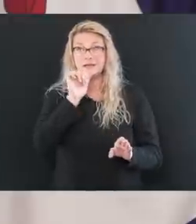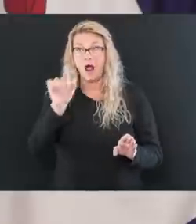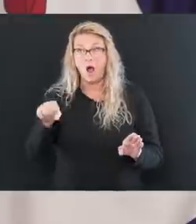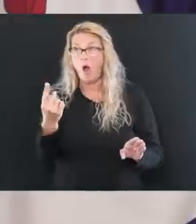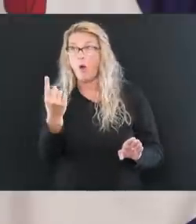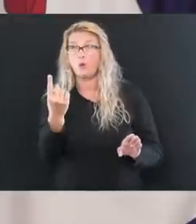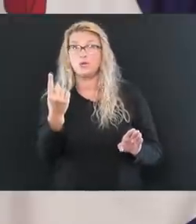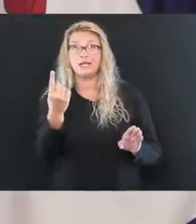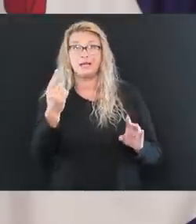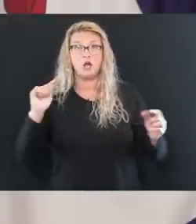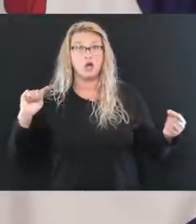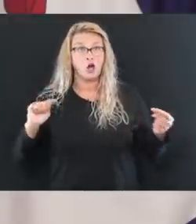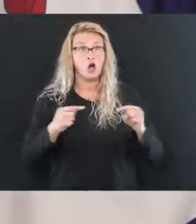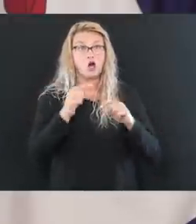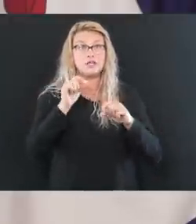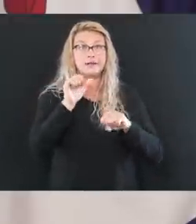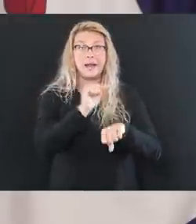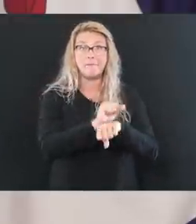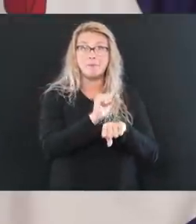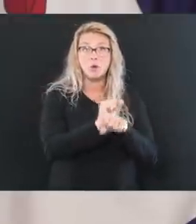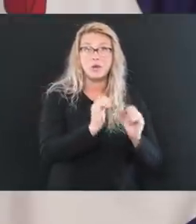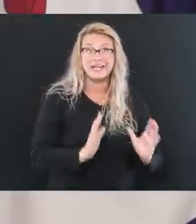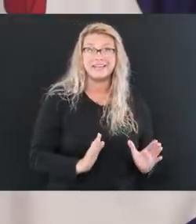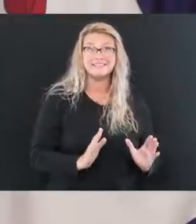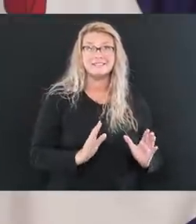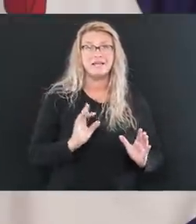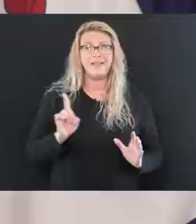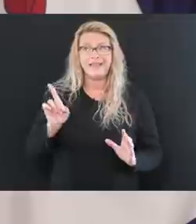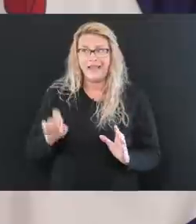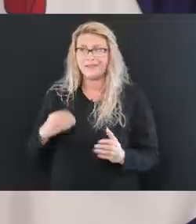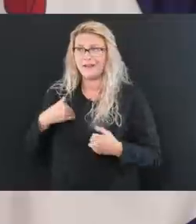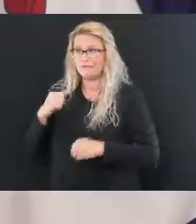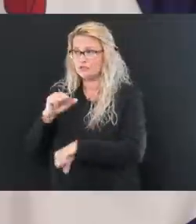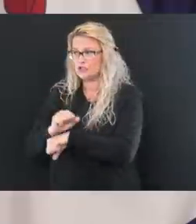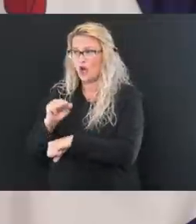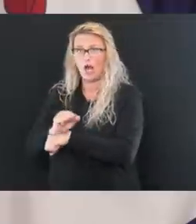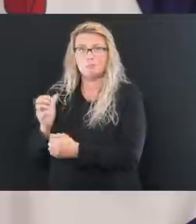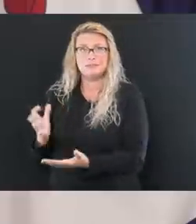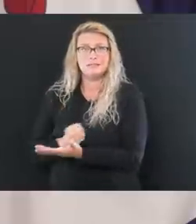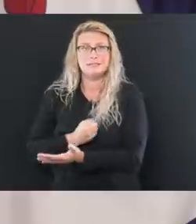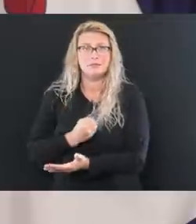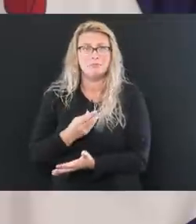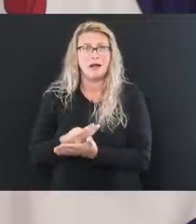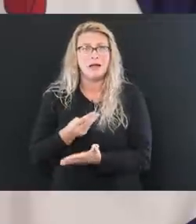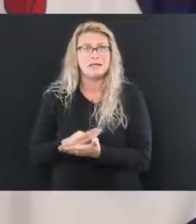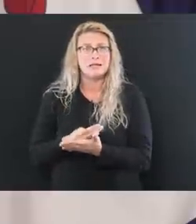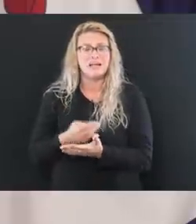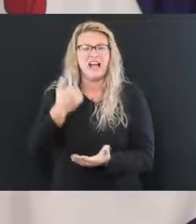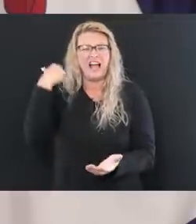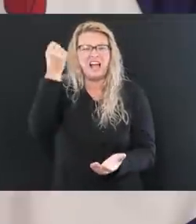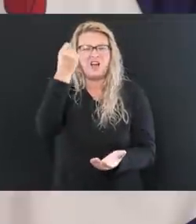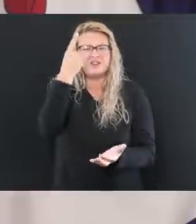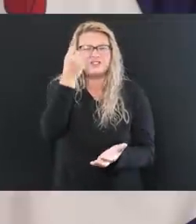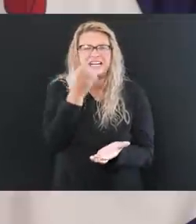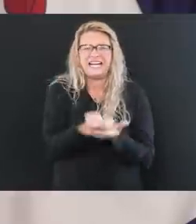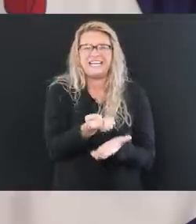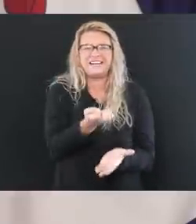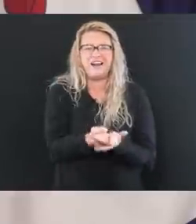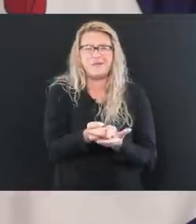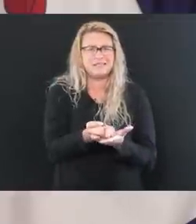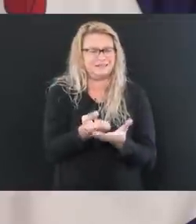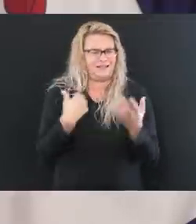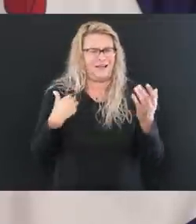hurt employees, employees have to have jobs and the economics of it and everything. I get it. I get every bit of that.